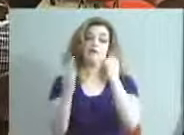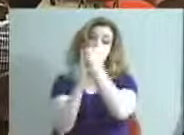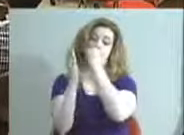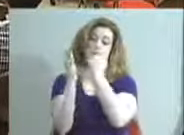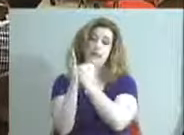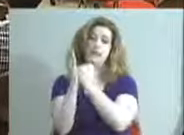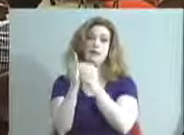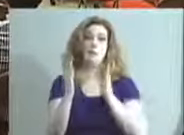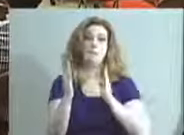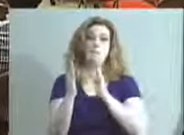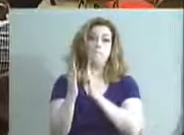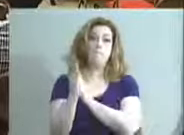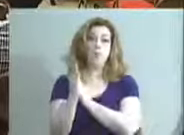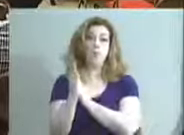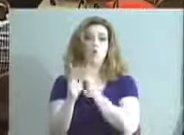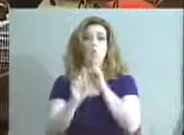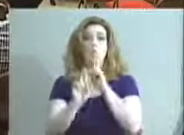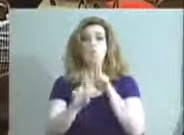board reports.